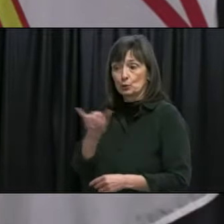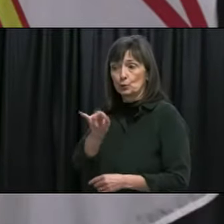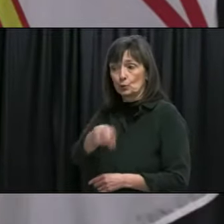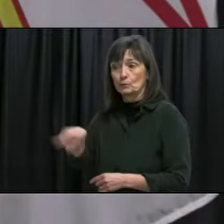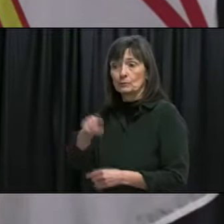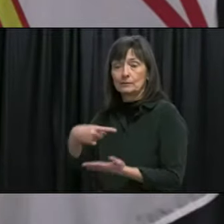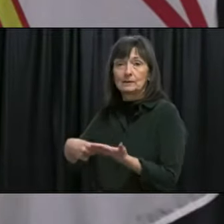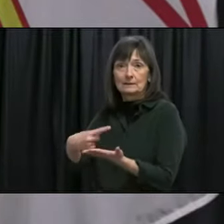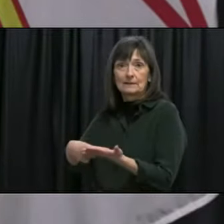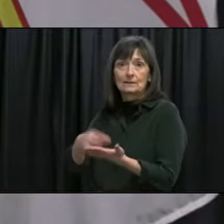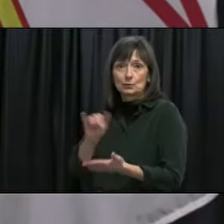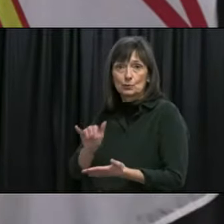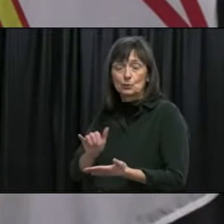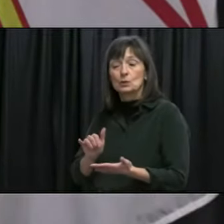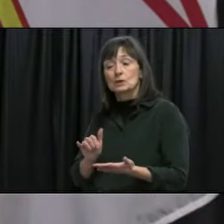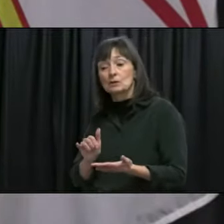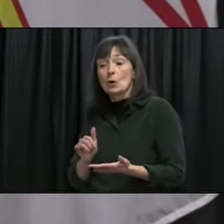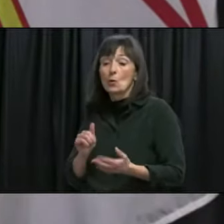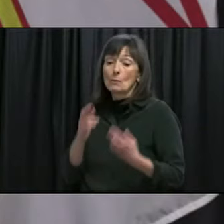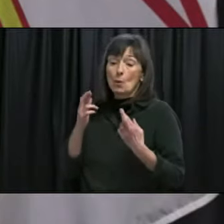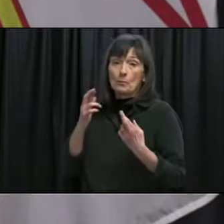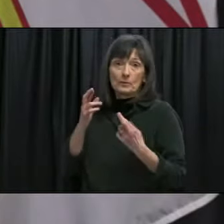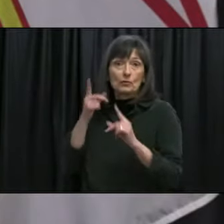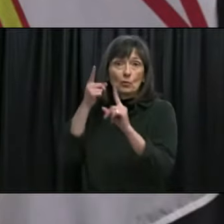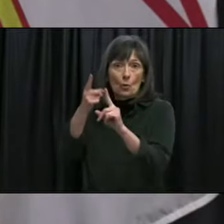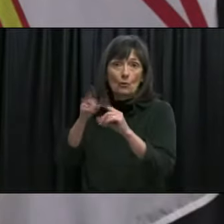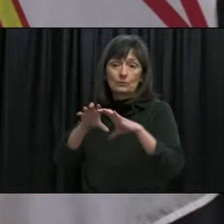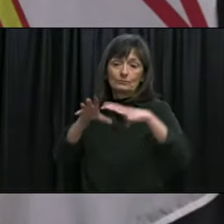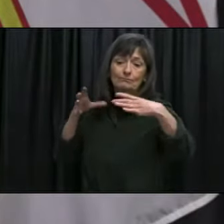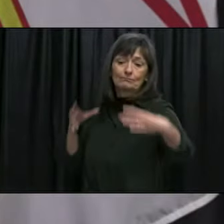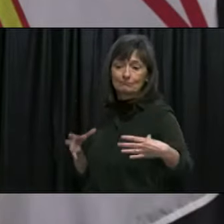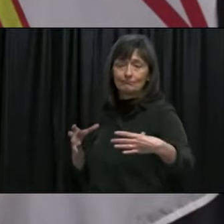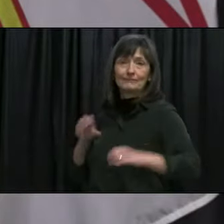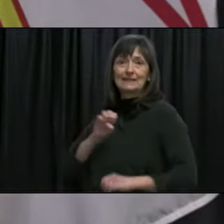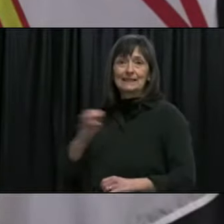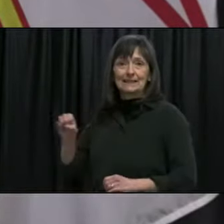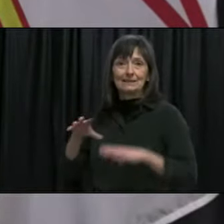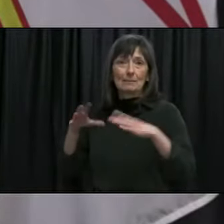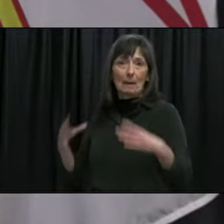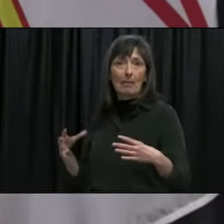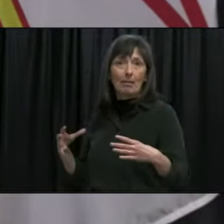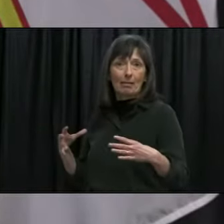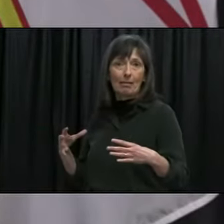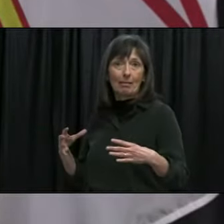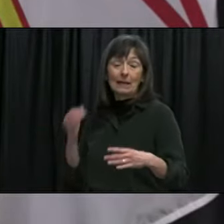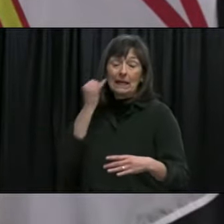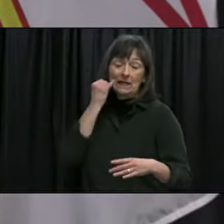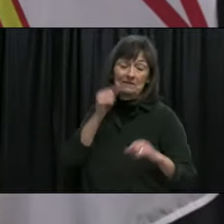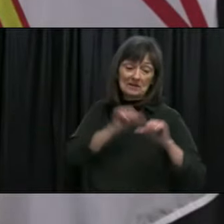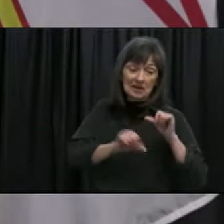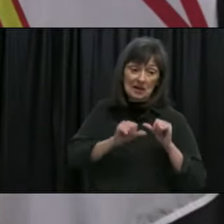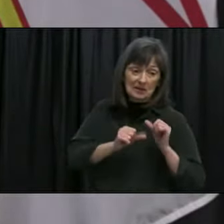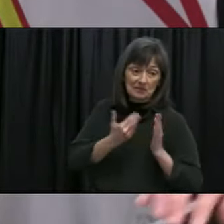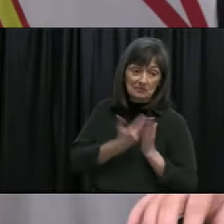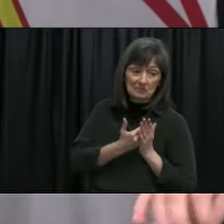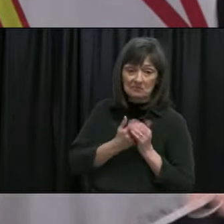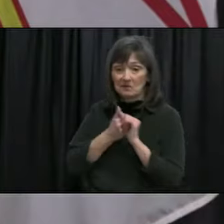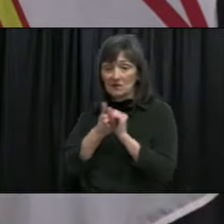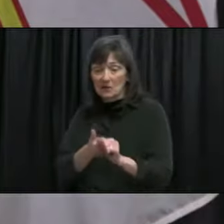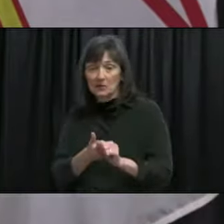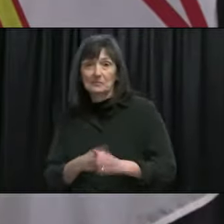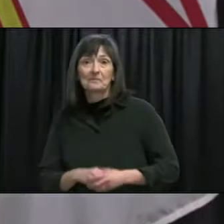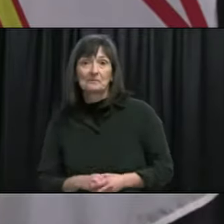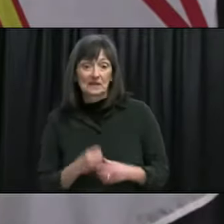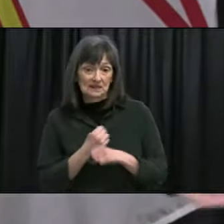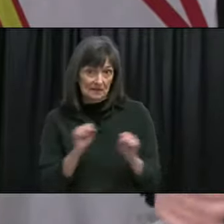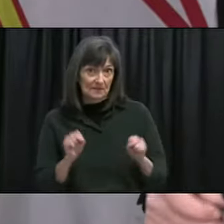towards an Atlantic bubble provided of course the science supports it and it's safe to do so does